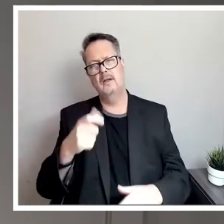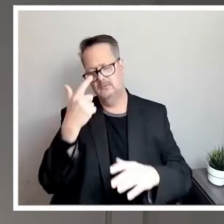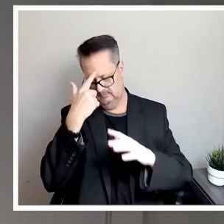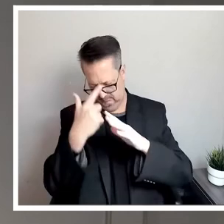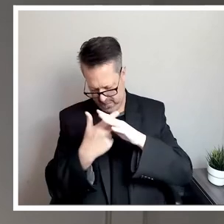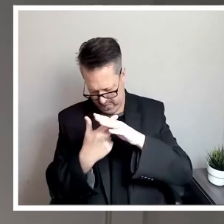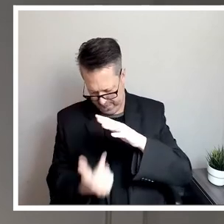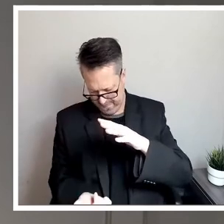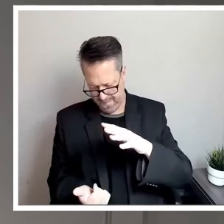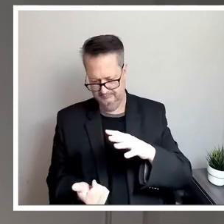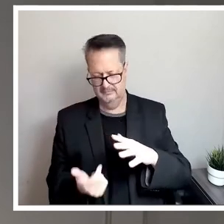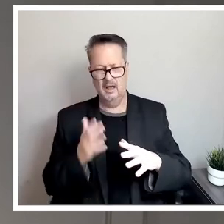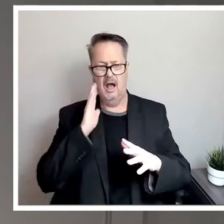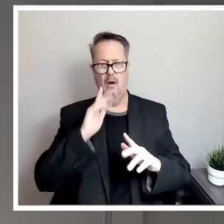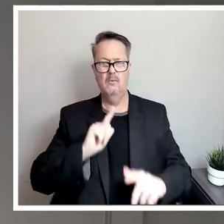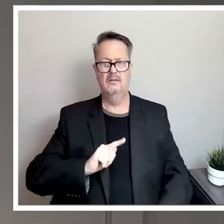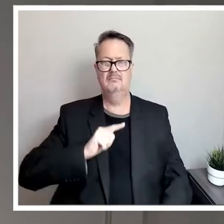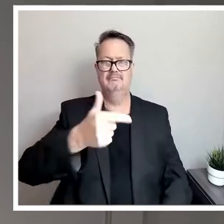yield back.